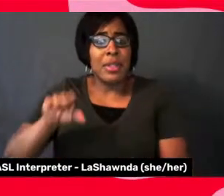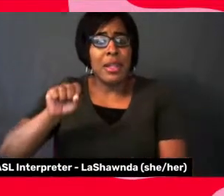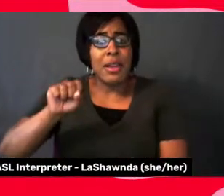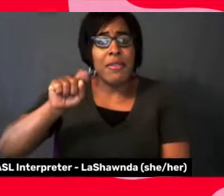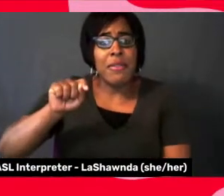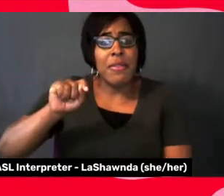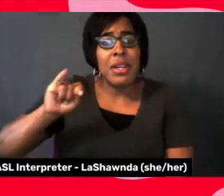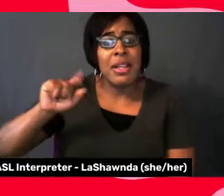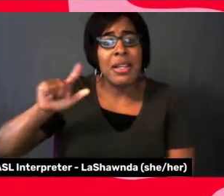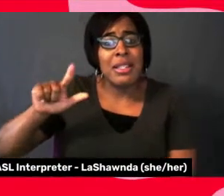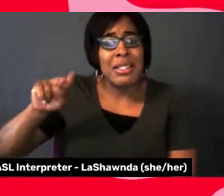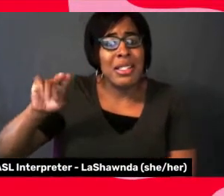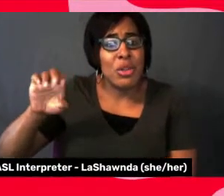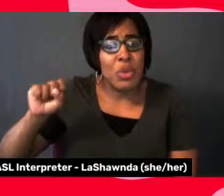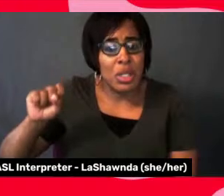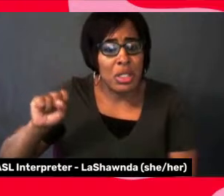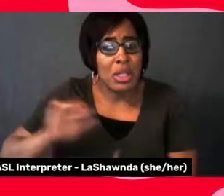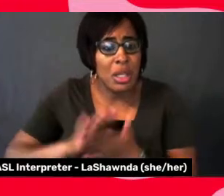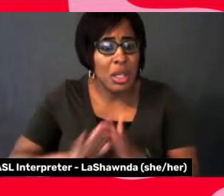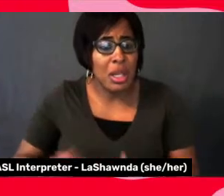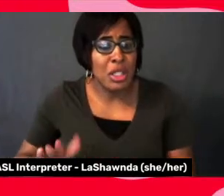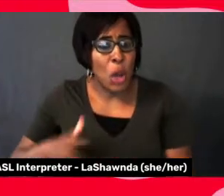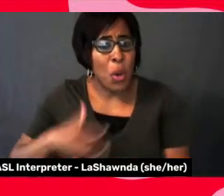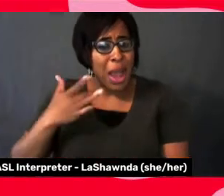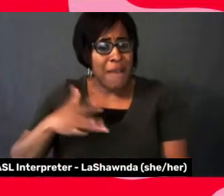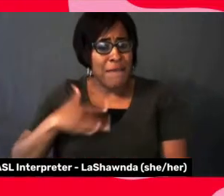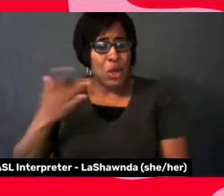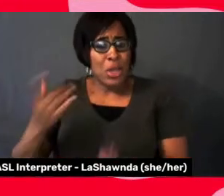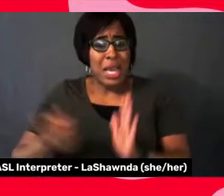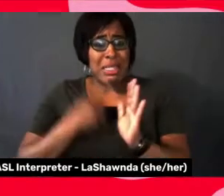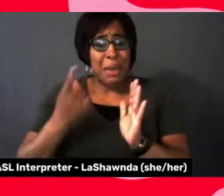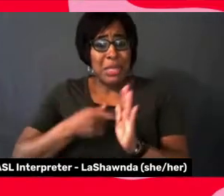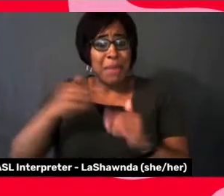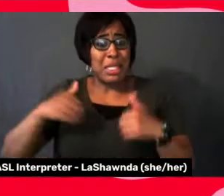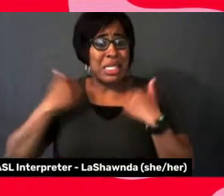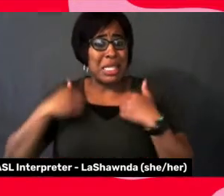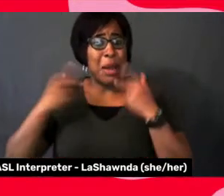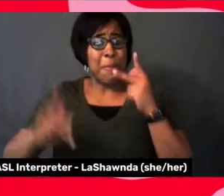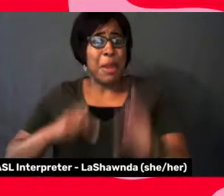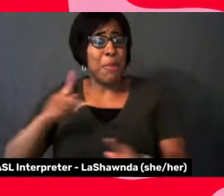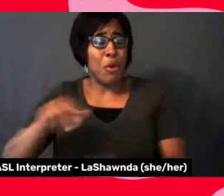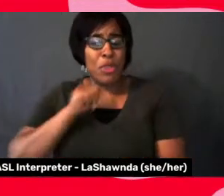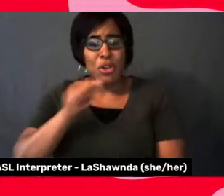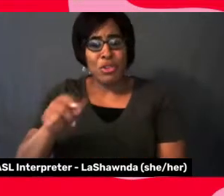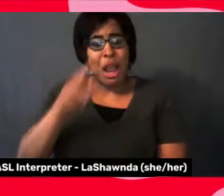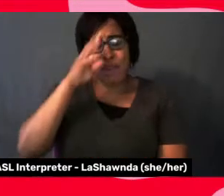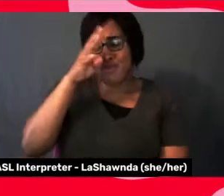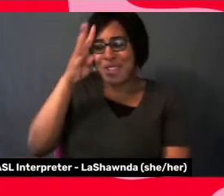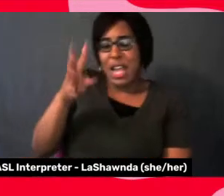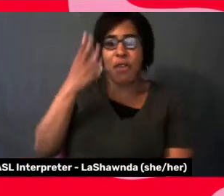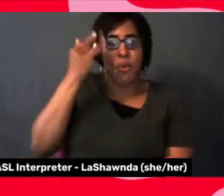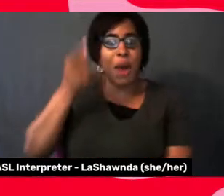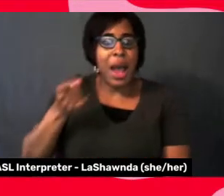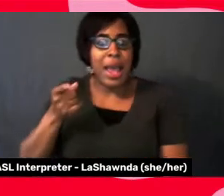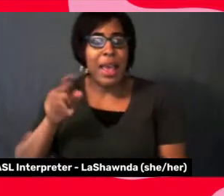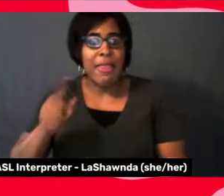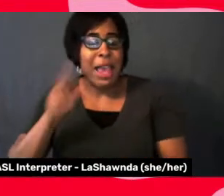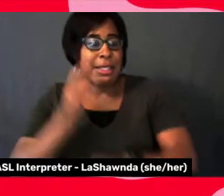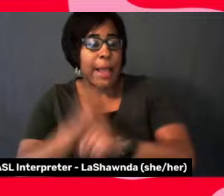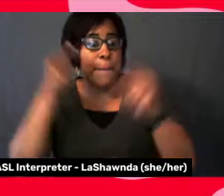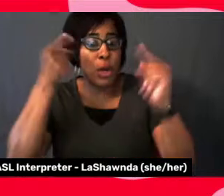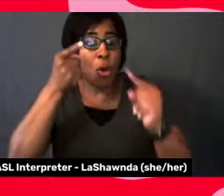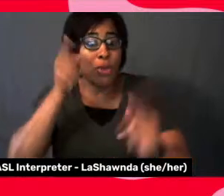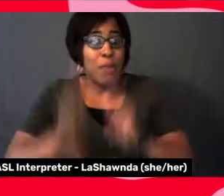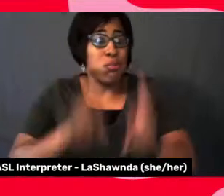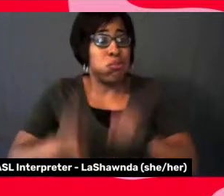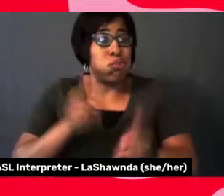our, our, our, our creativity sometimes. our young people is that they're rushing towards a goal and they've never sat under